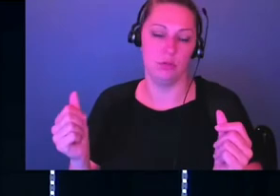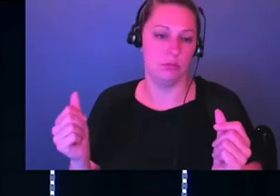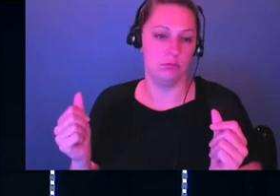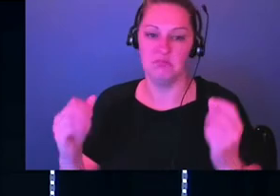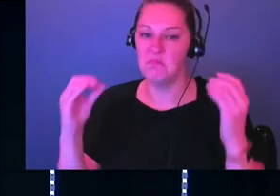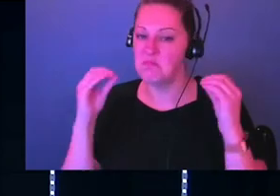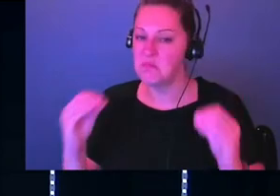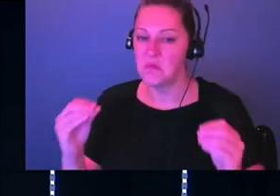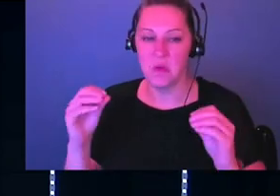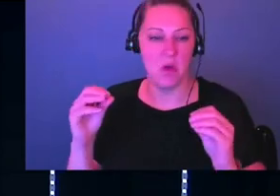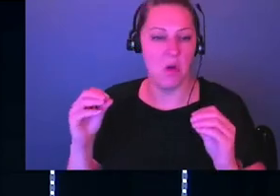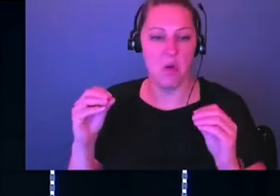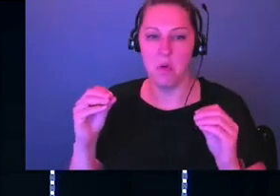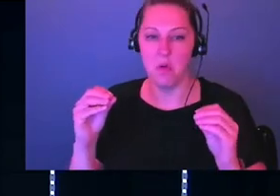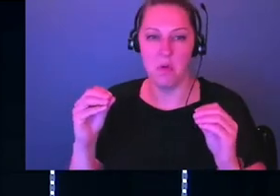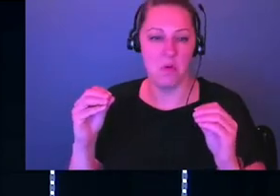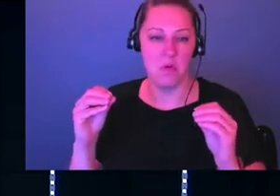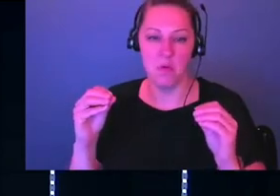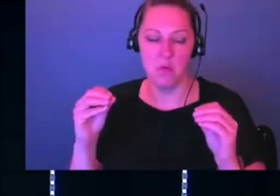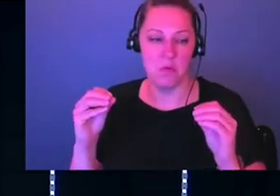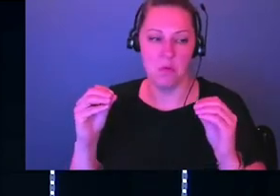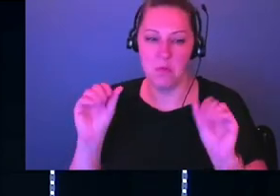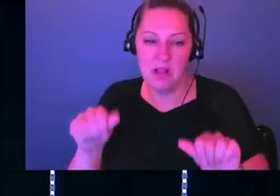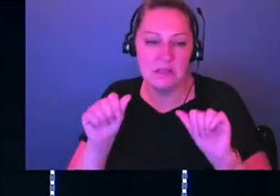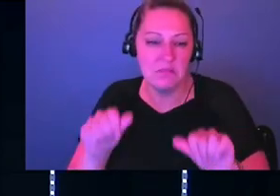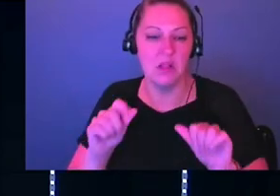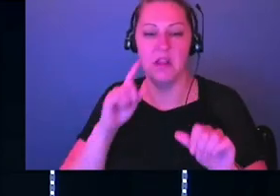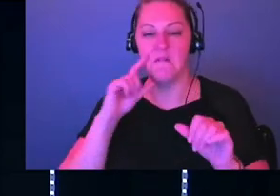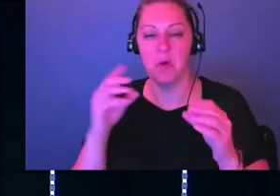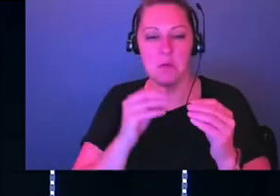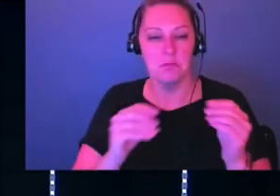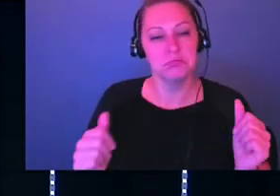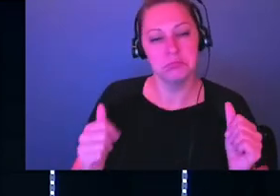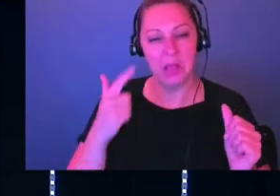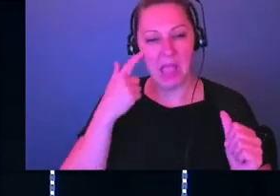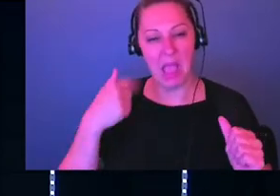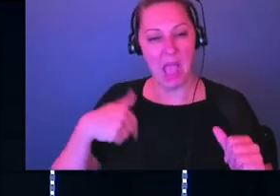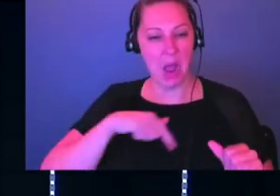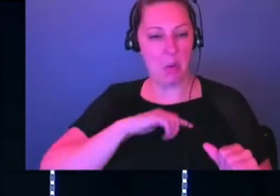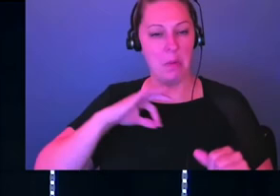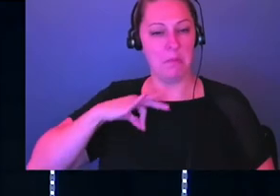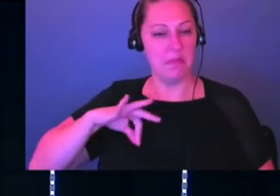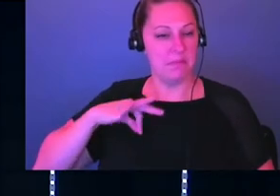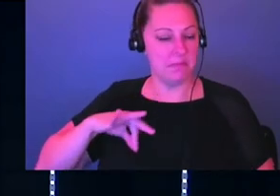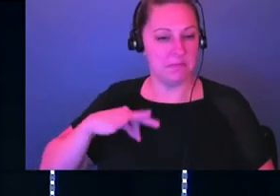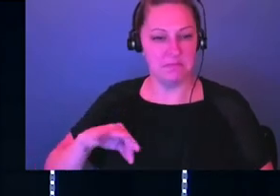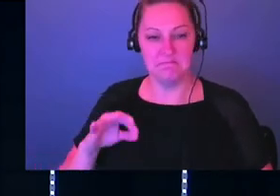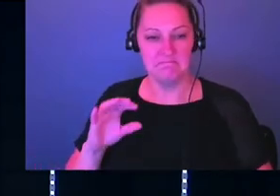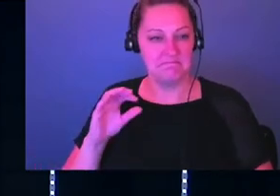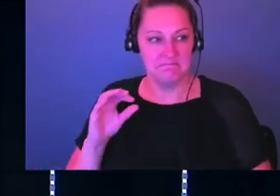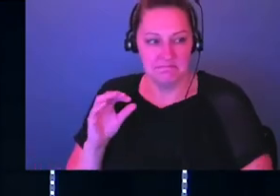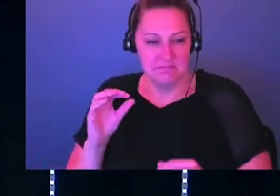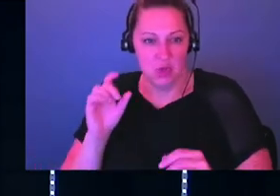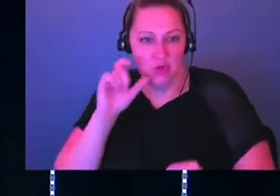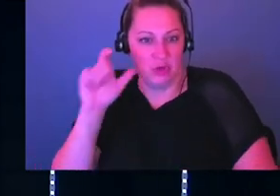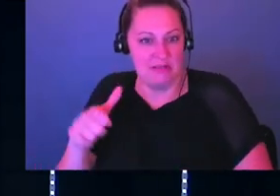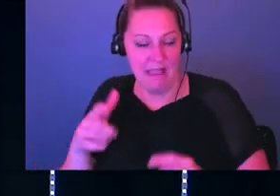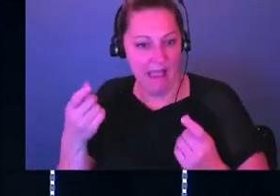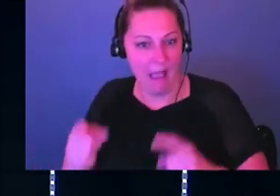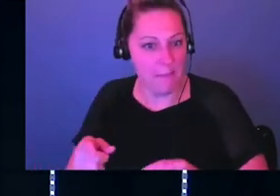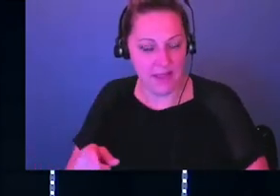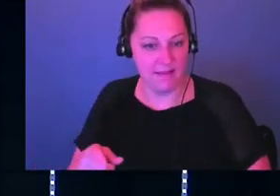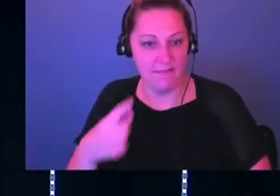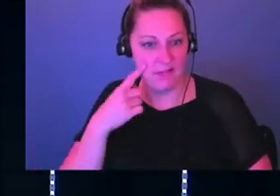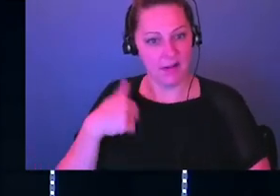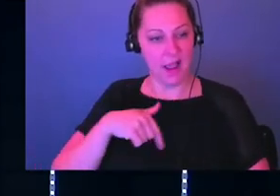is no way that things should work out for our good. You know what I'm talking about? There's no way in the world that anything should happen